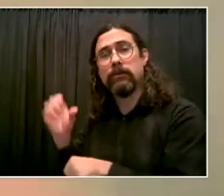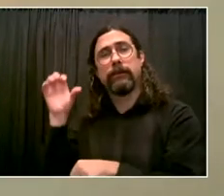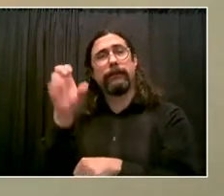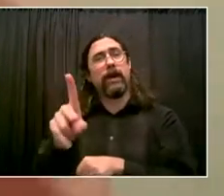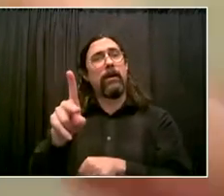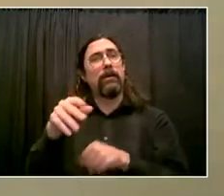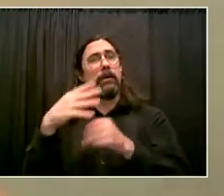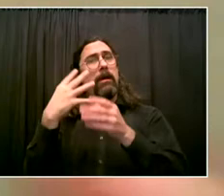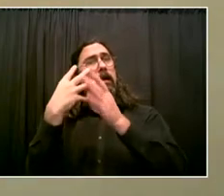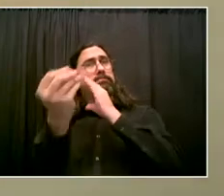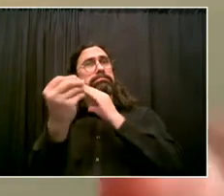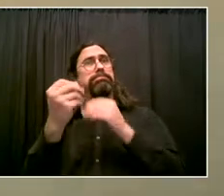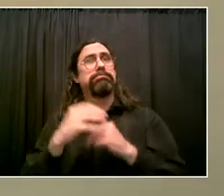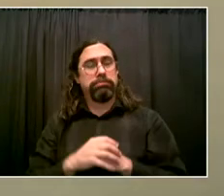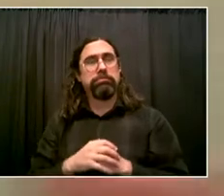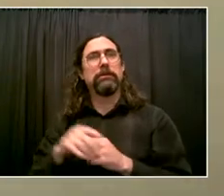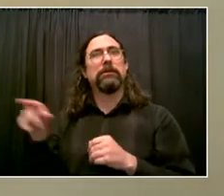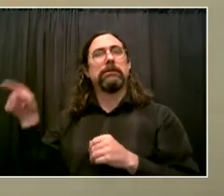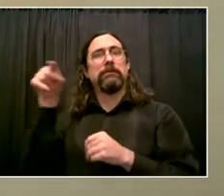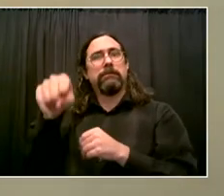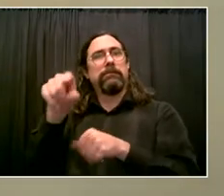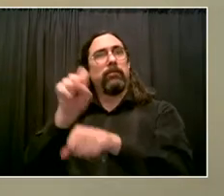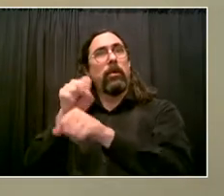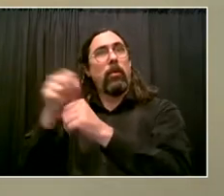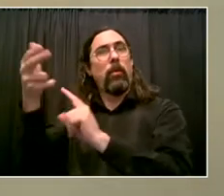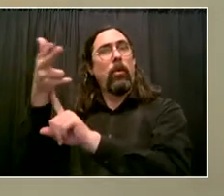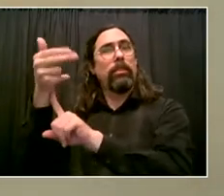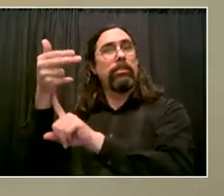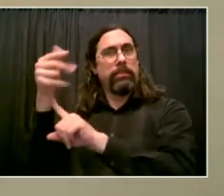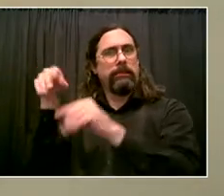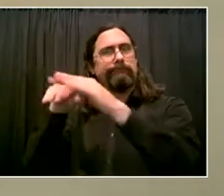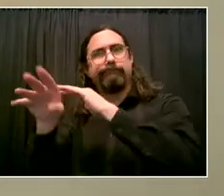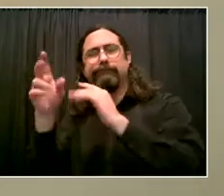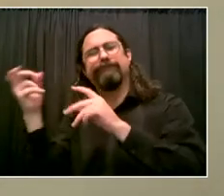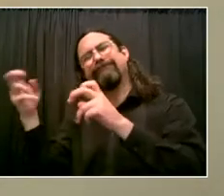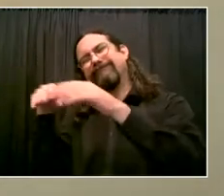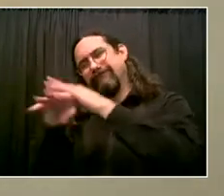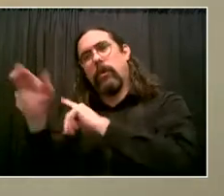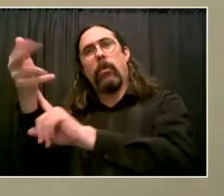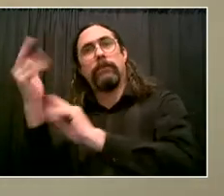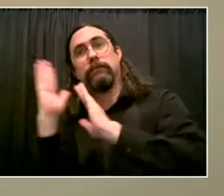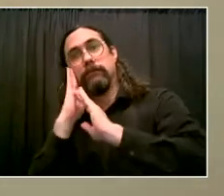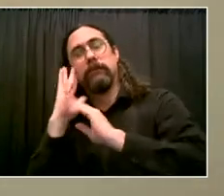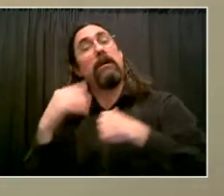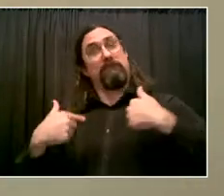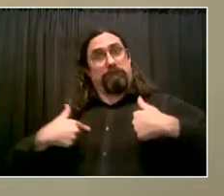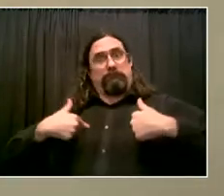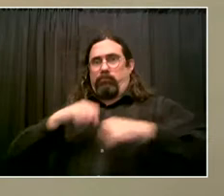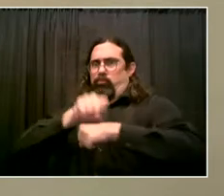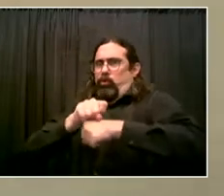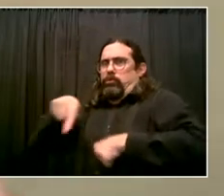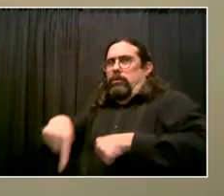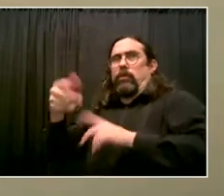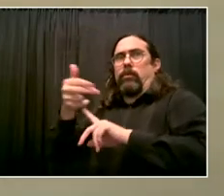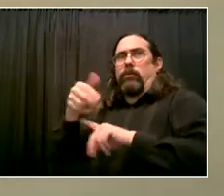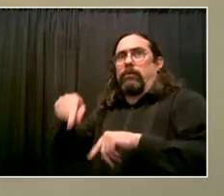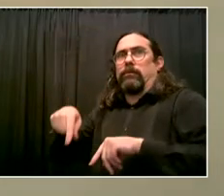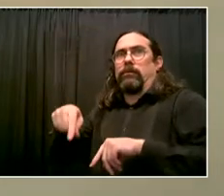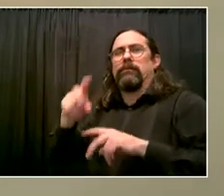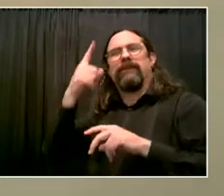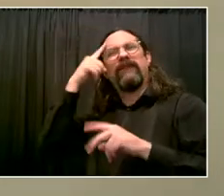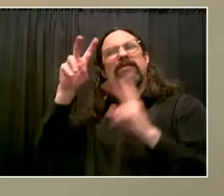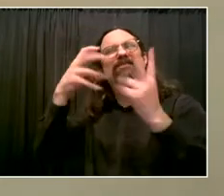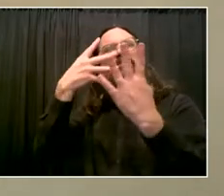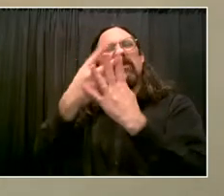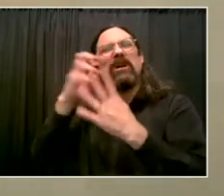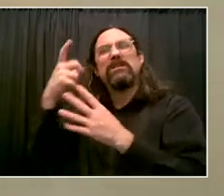ID, because you know how difficult getting an ID during a pandemic was. And just think of us, right, walking around without an ID. So we finally